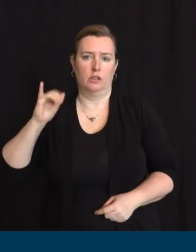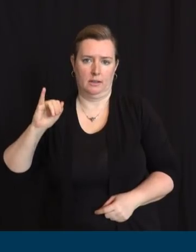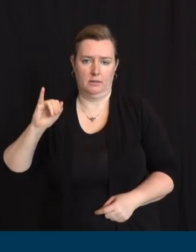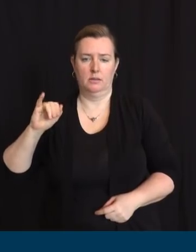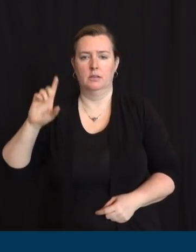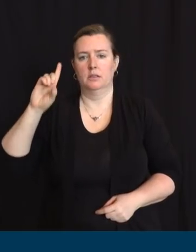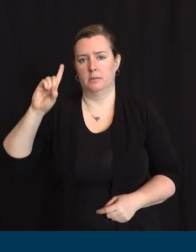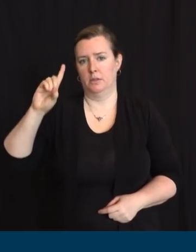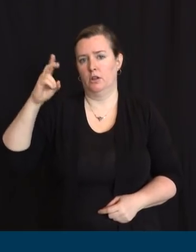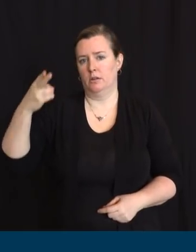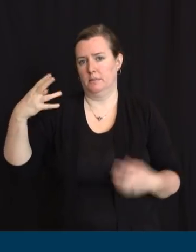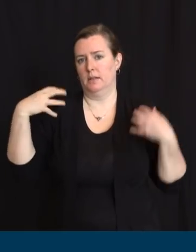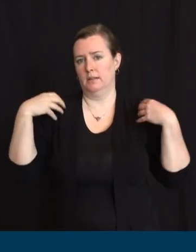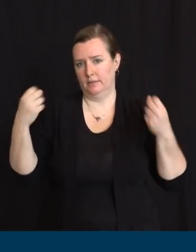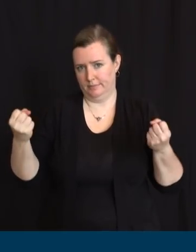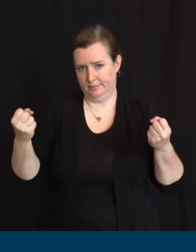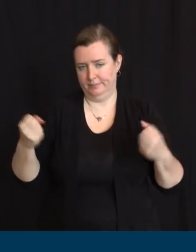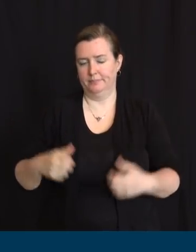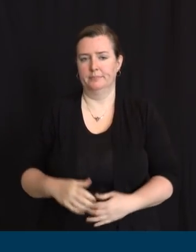honored as always.